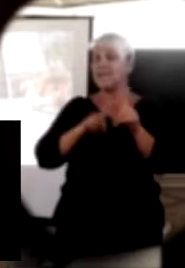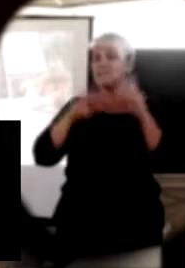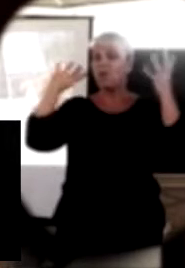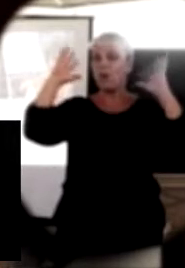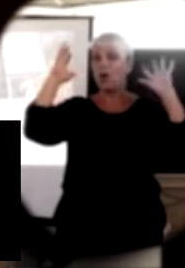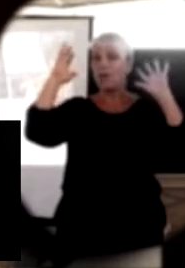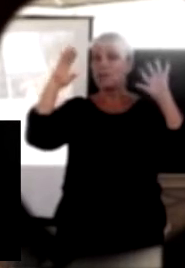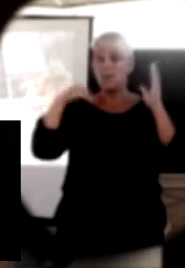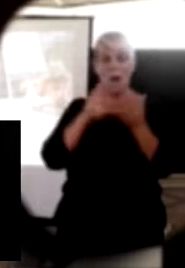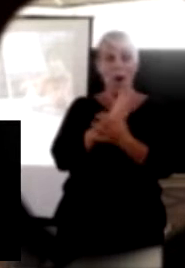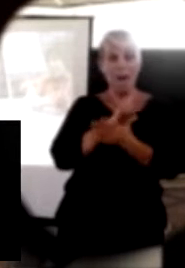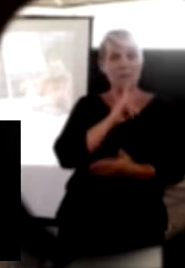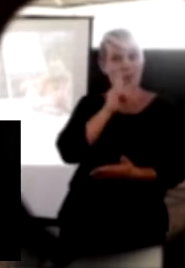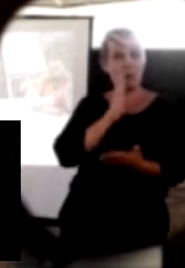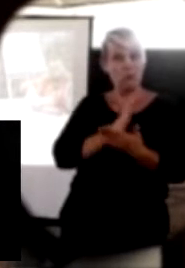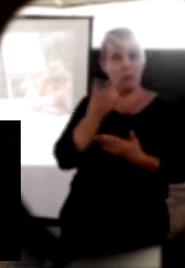Happy to admit that.